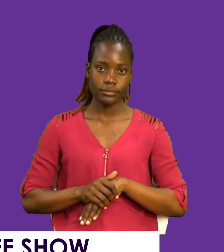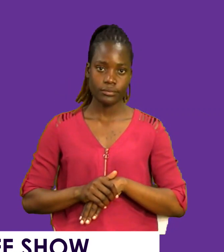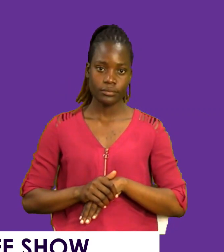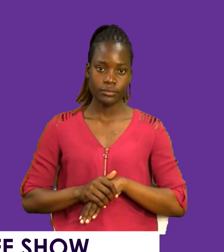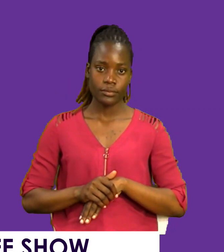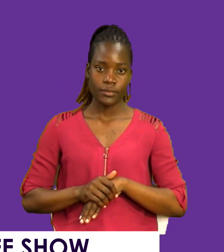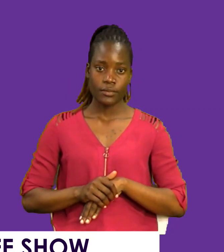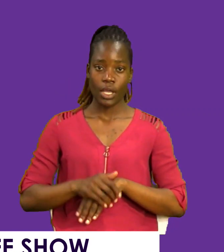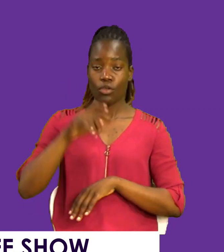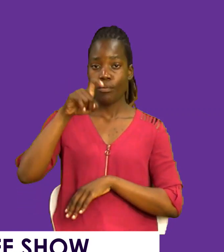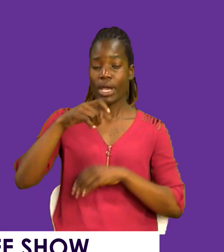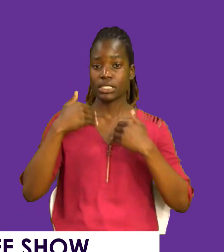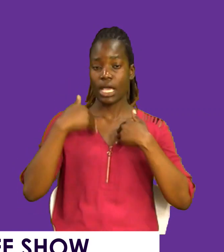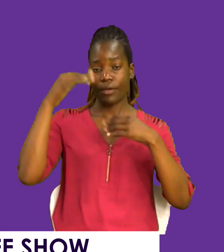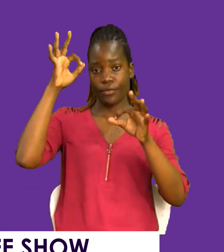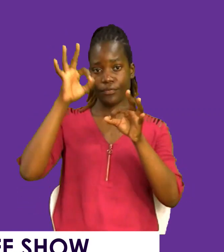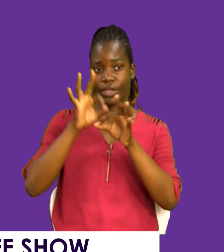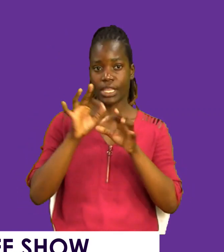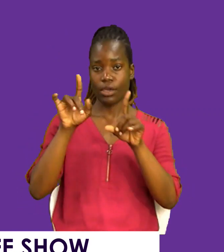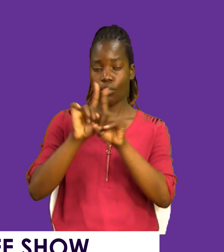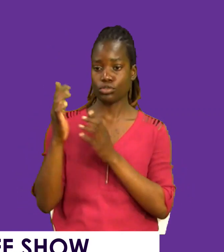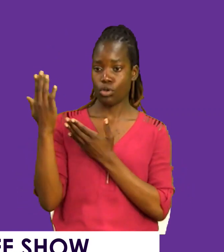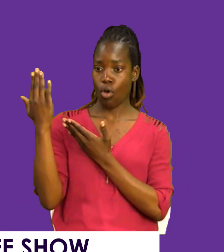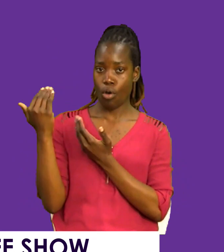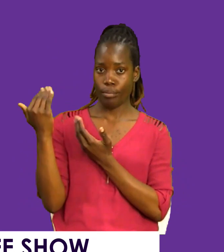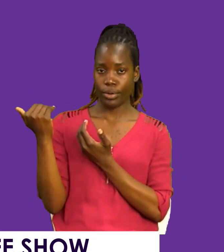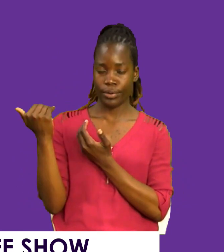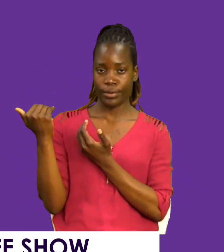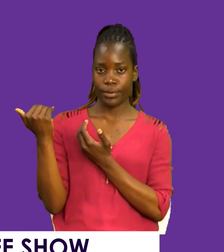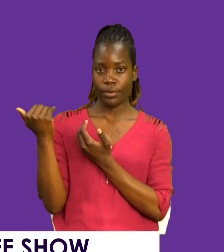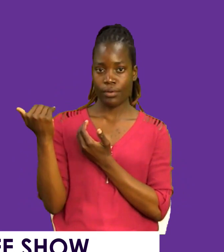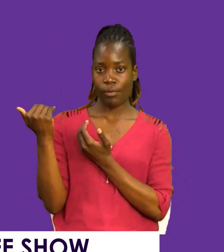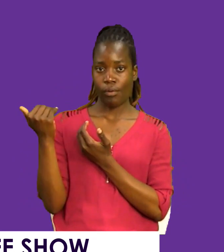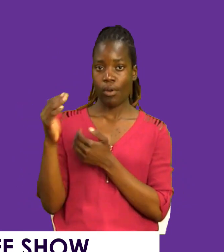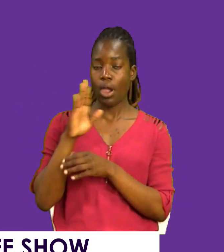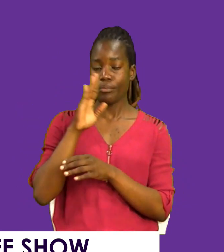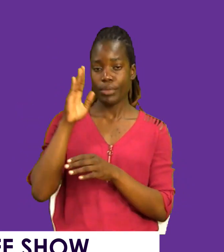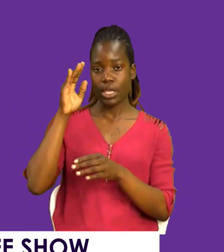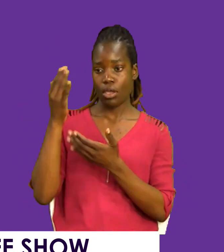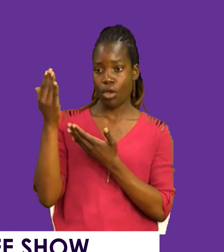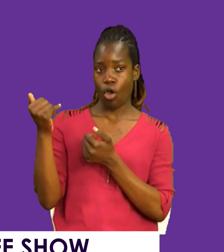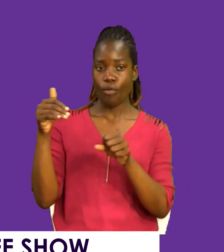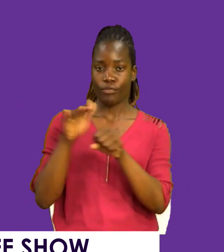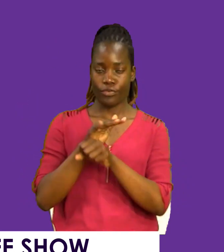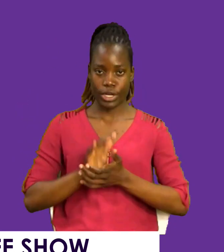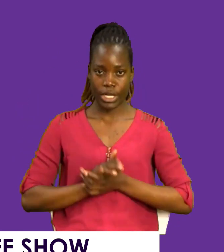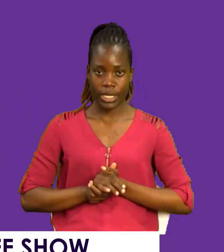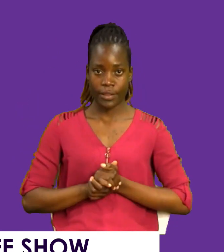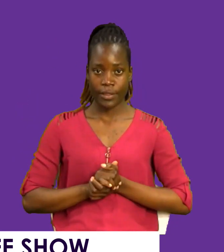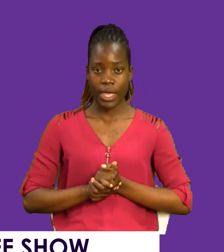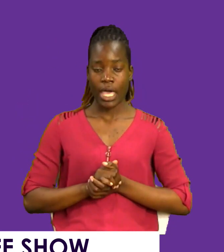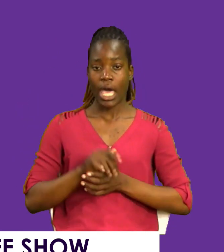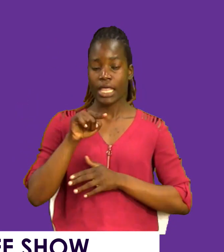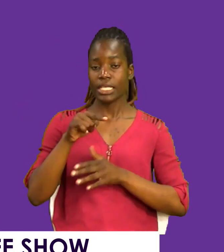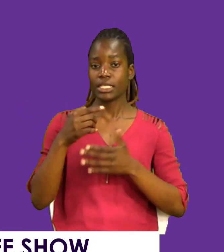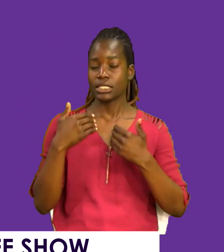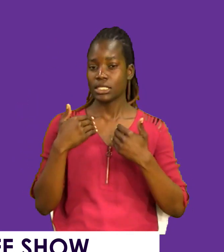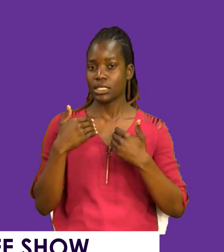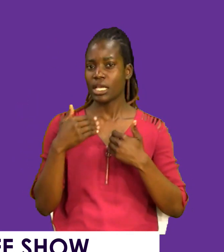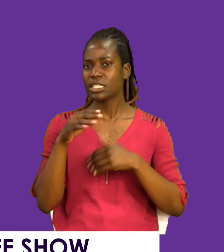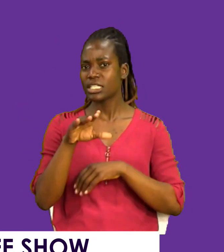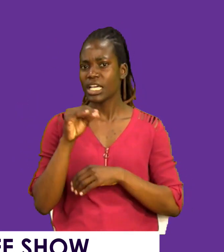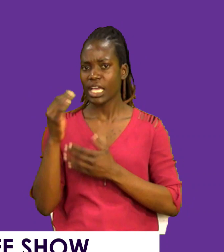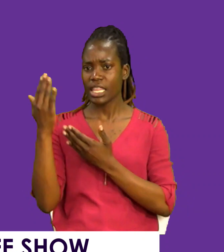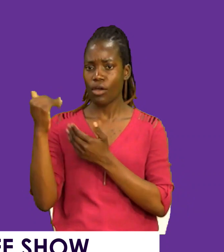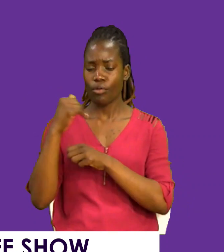You need to have faith. You need to have hope. Be hopeful. Has anything taken away your